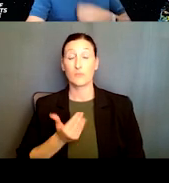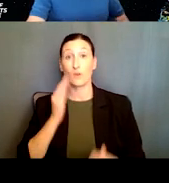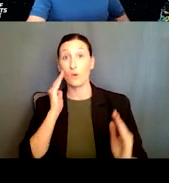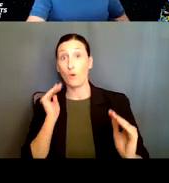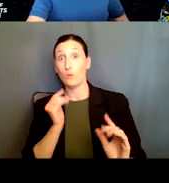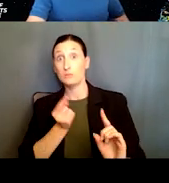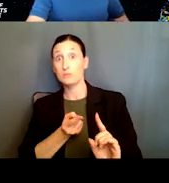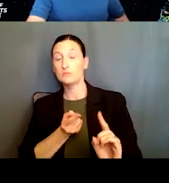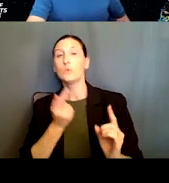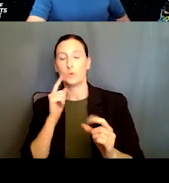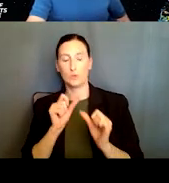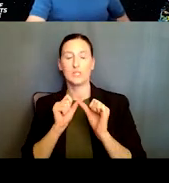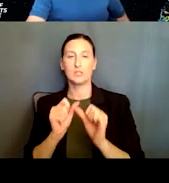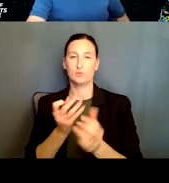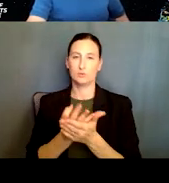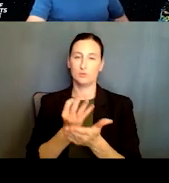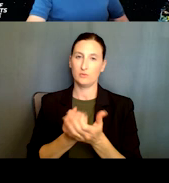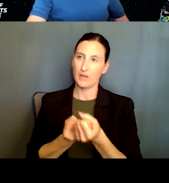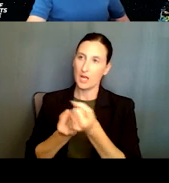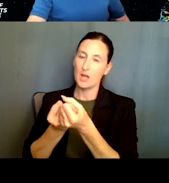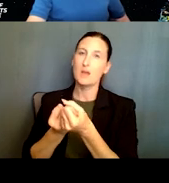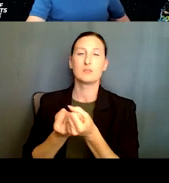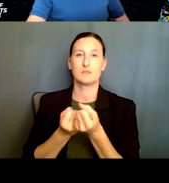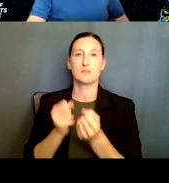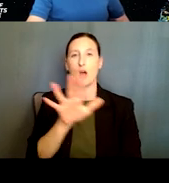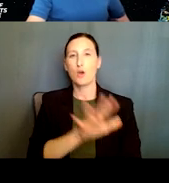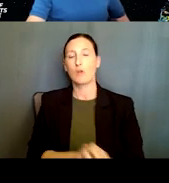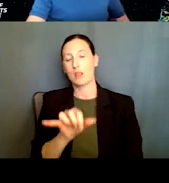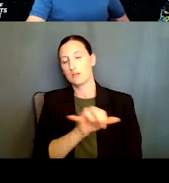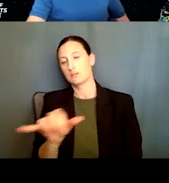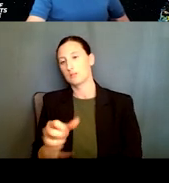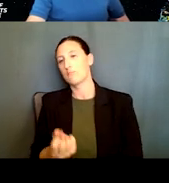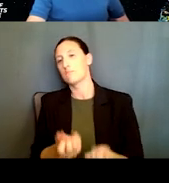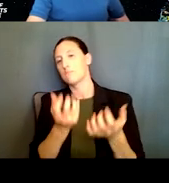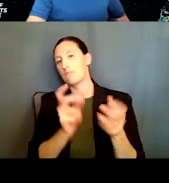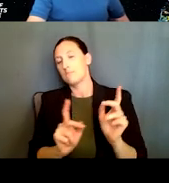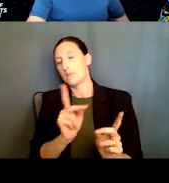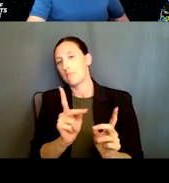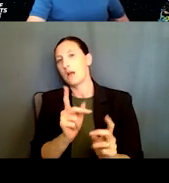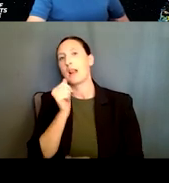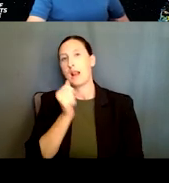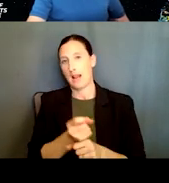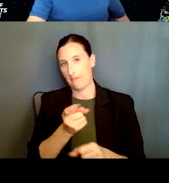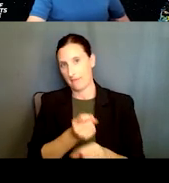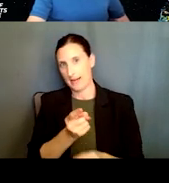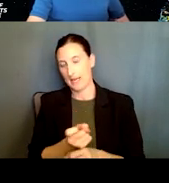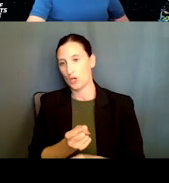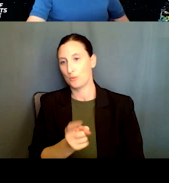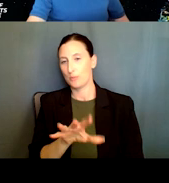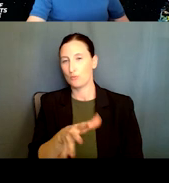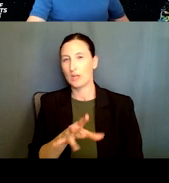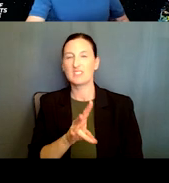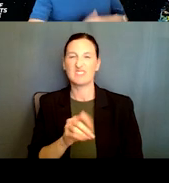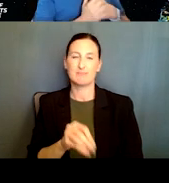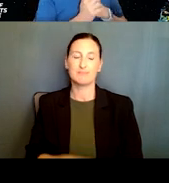will continue to fund around the same number of fellows every year. So somewhere around 70 fellows every